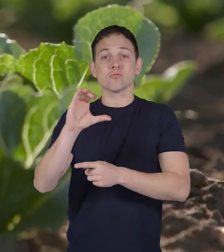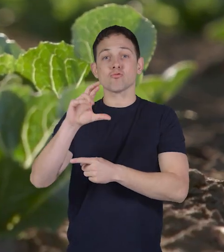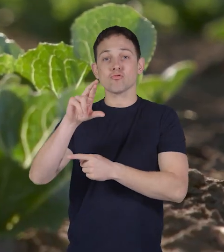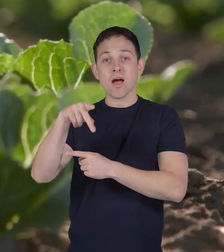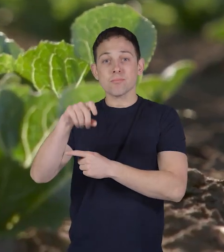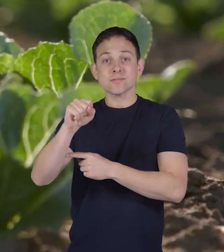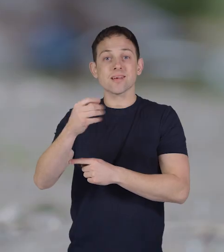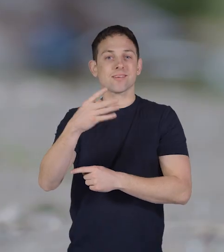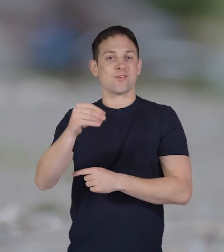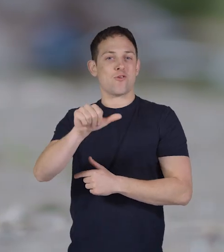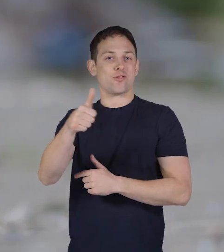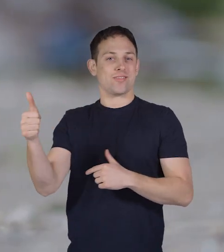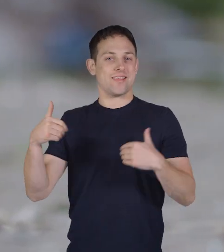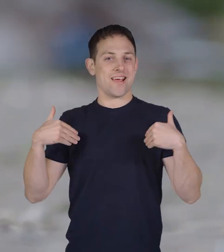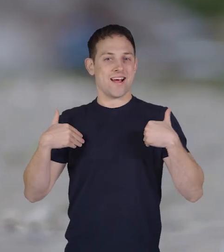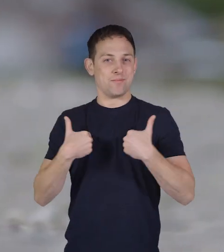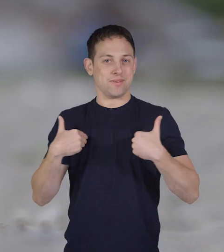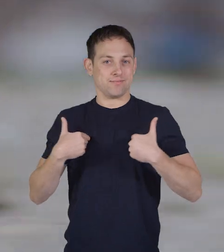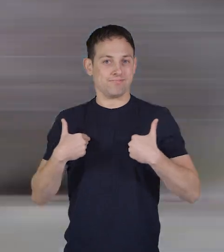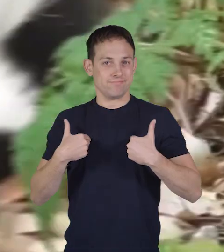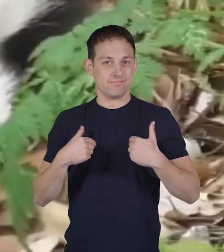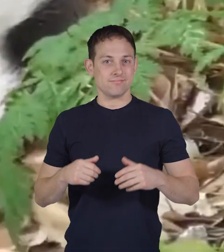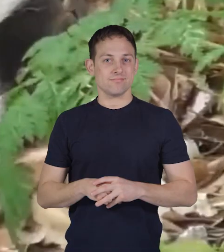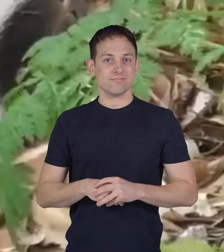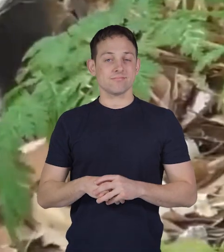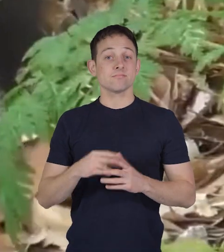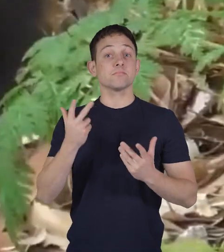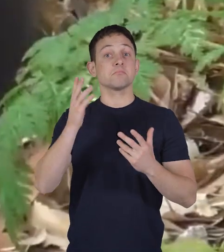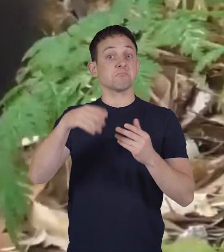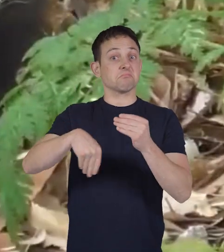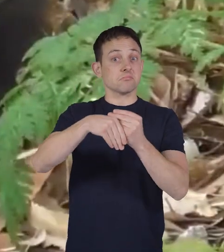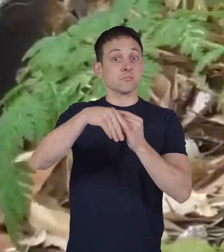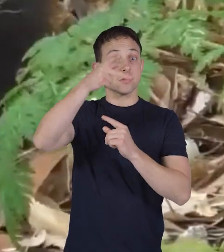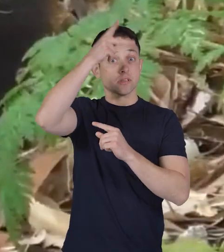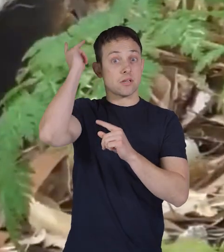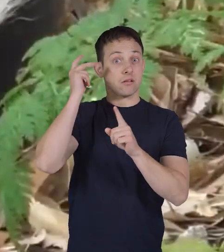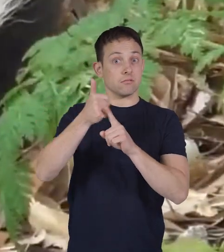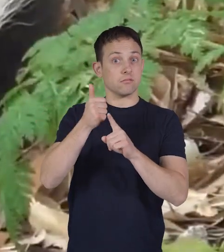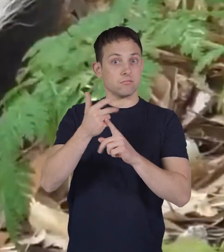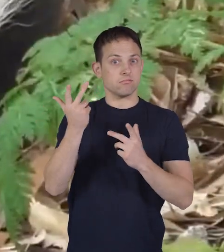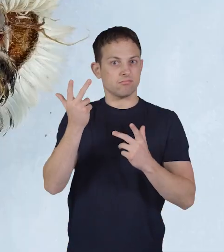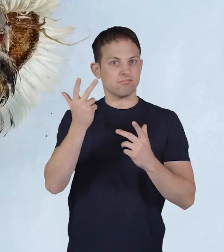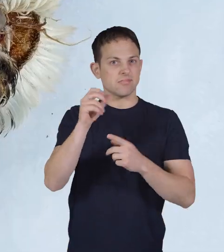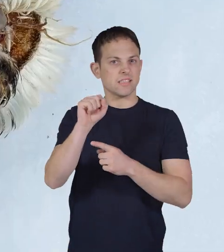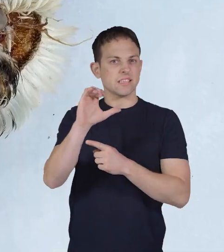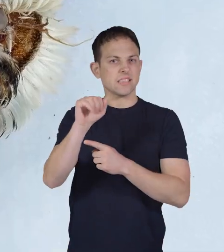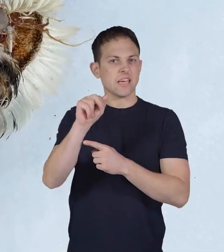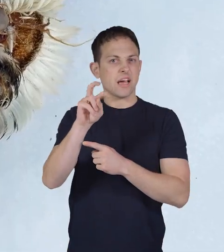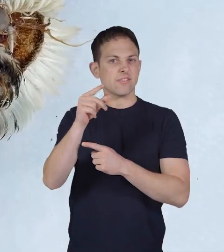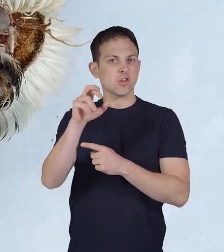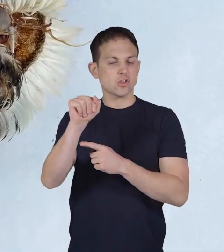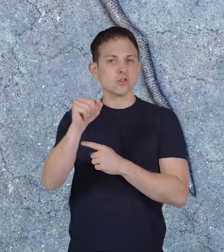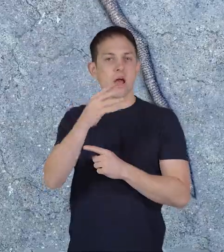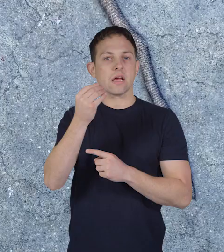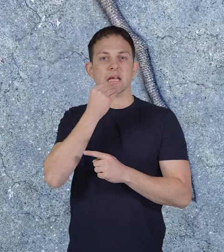plants crops and other animals additionally skunks are scavengers and eat